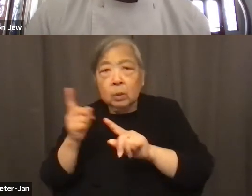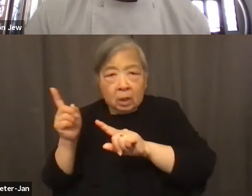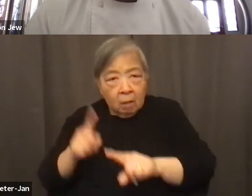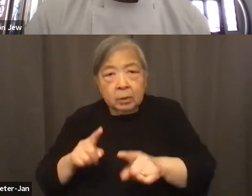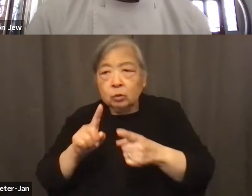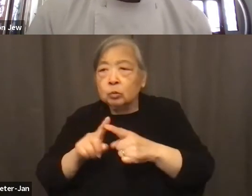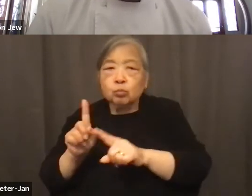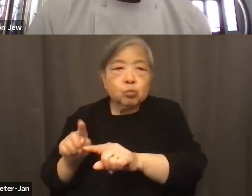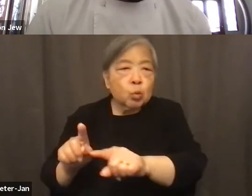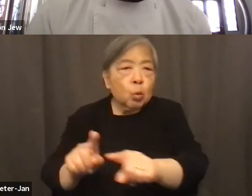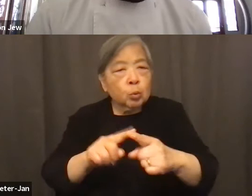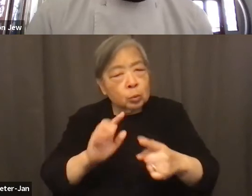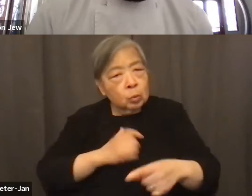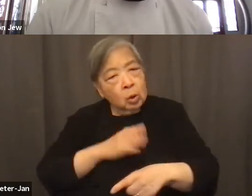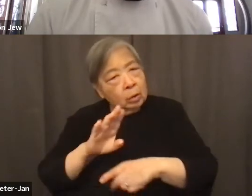businesses here.